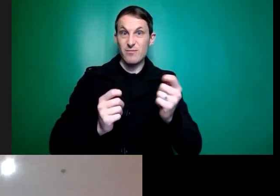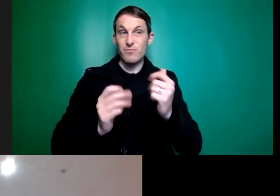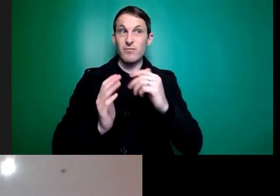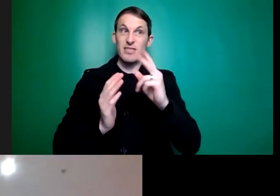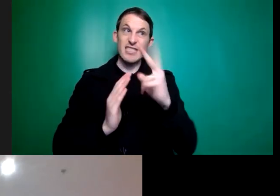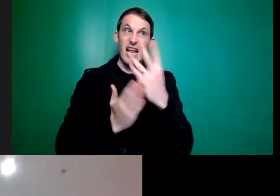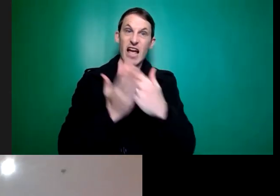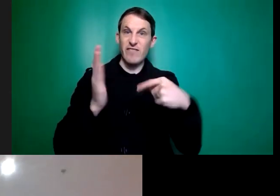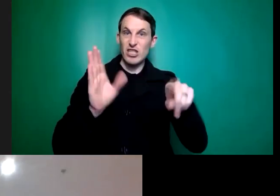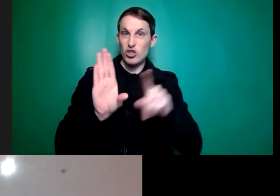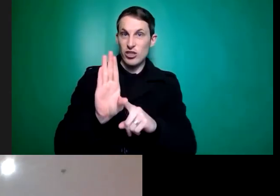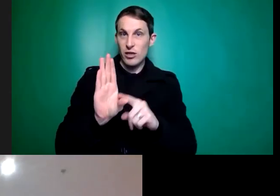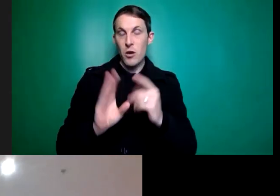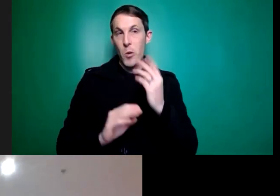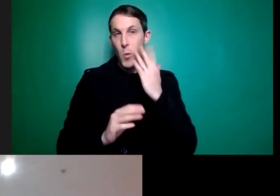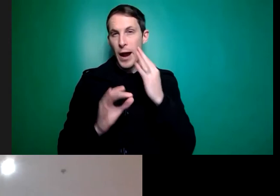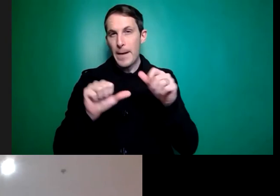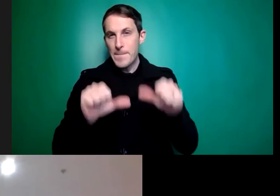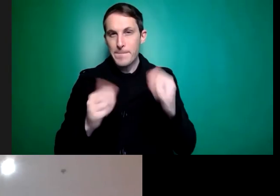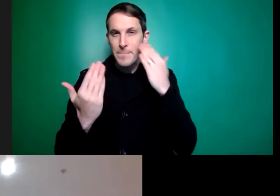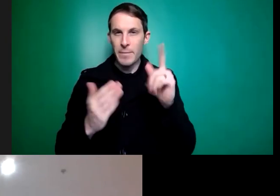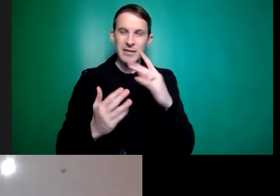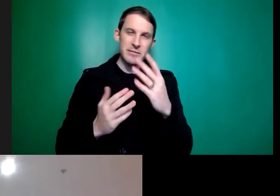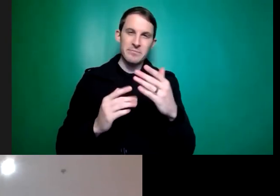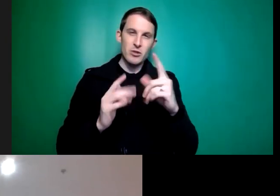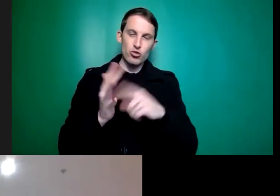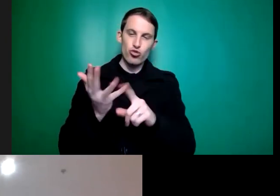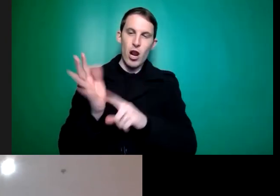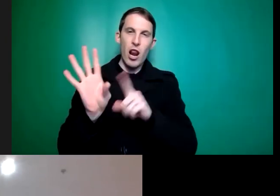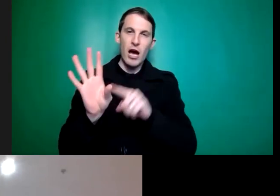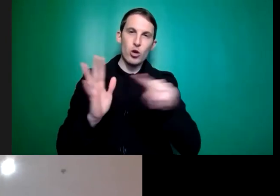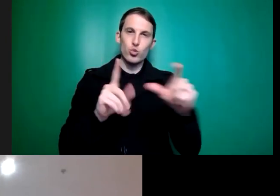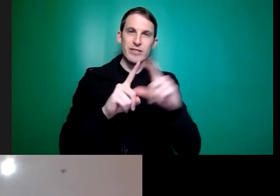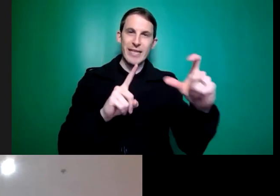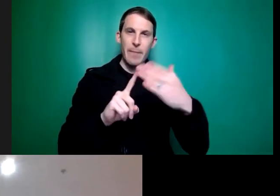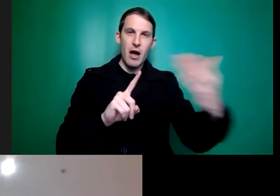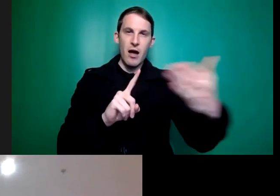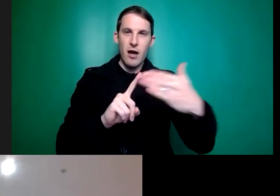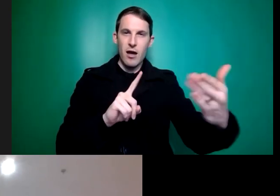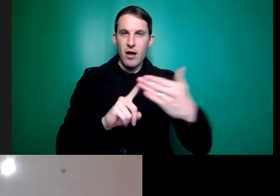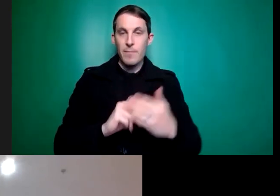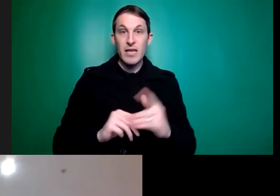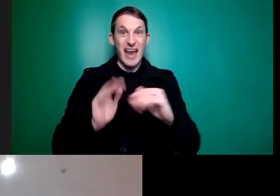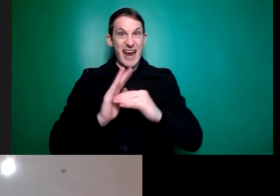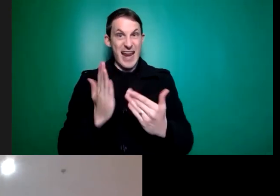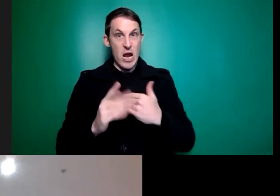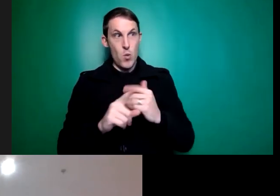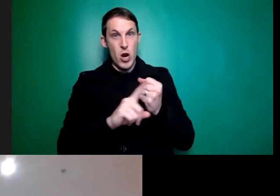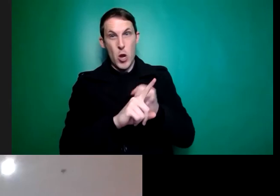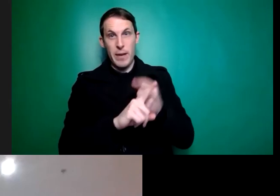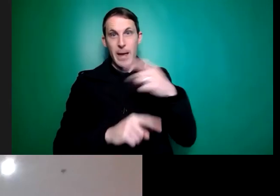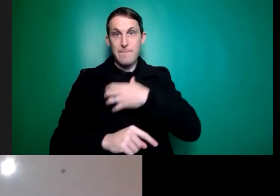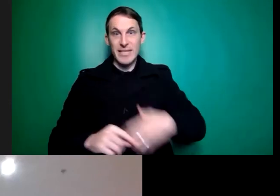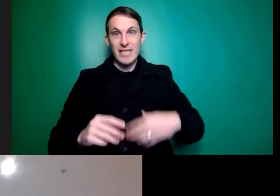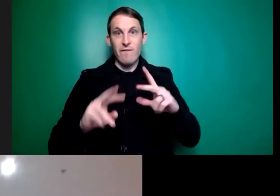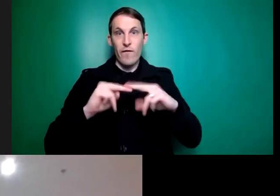We don't know exactly when but it's going to be sometime in the second half of this year. So what we're trying to do right now is lobby Minister for Families and Social